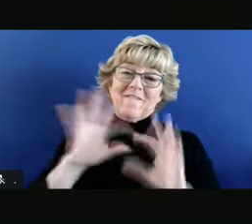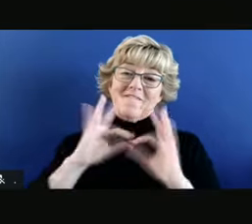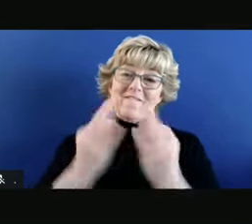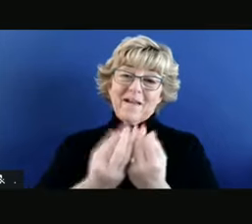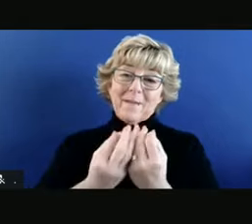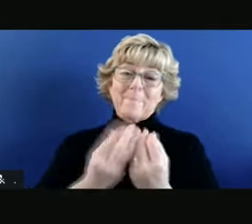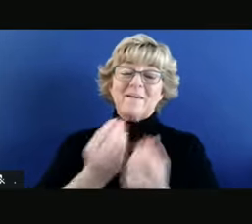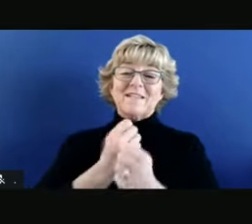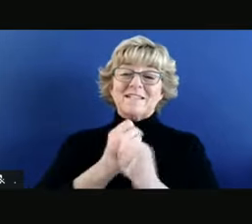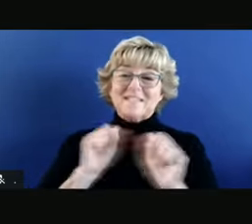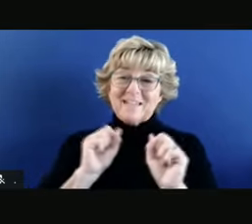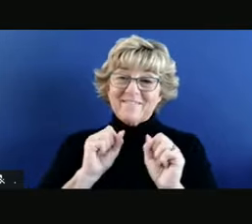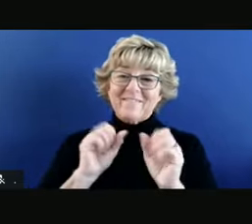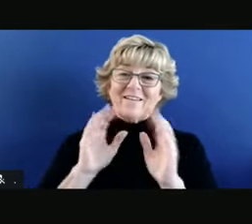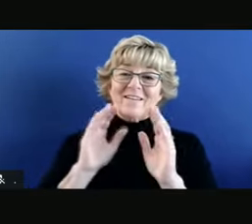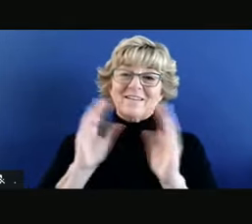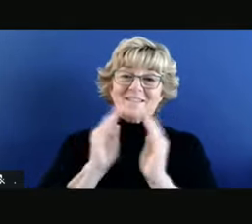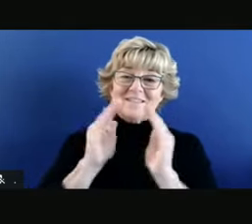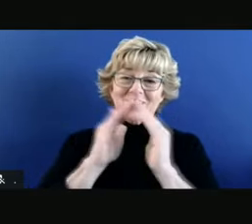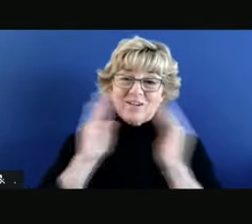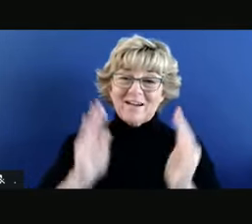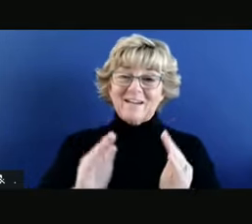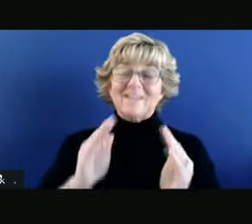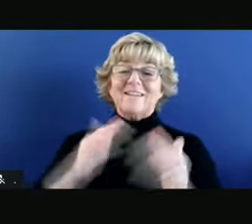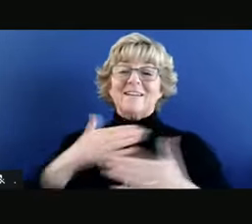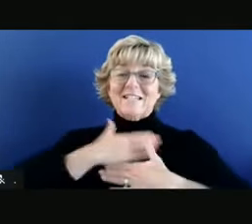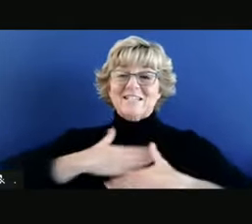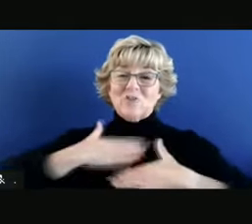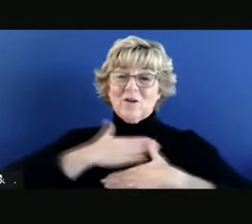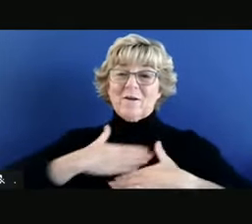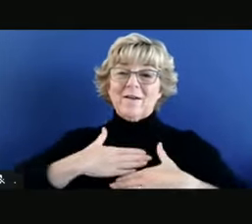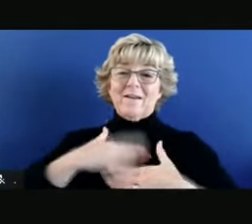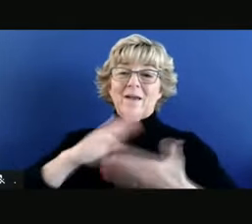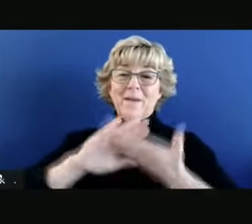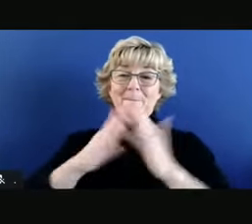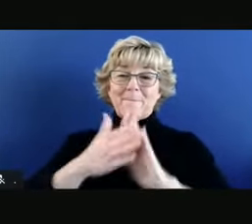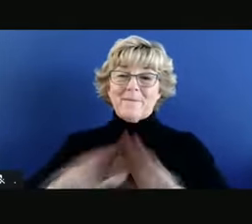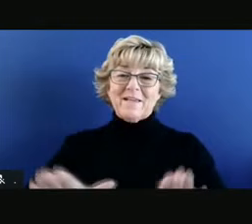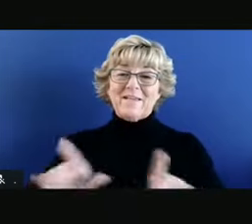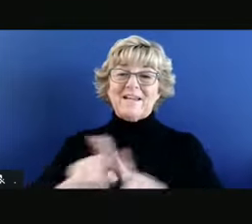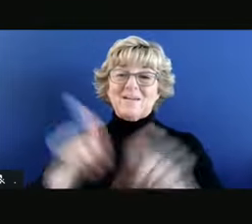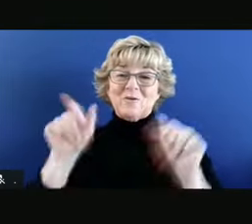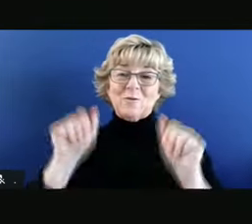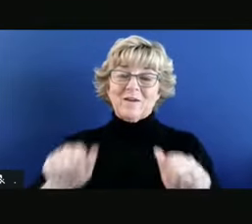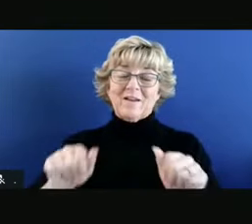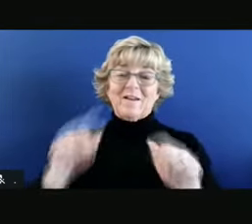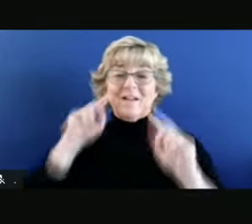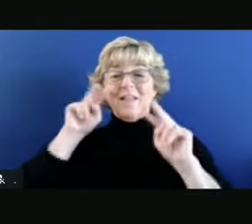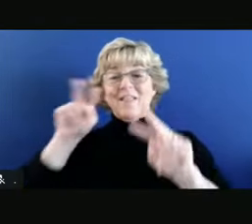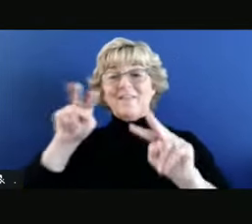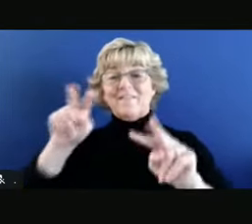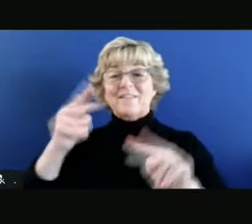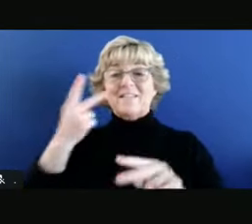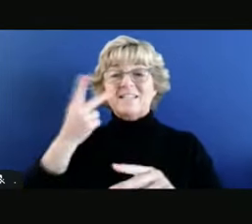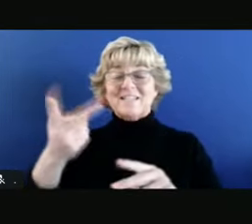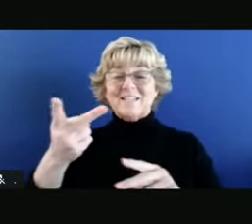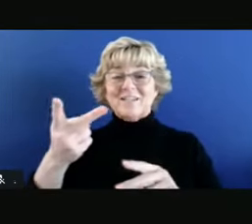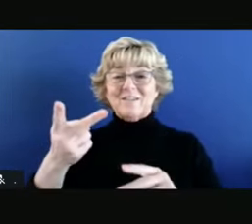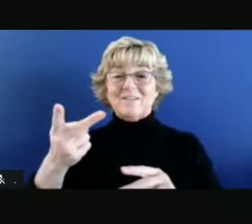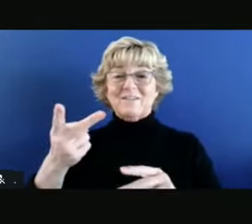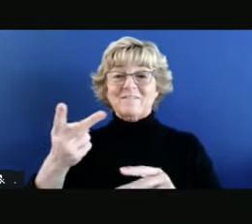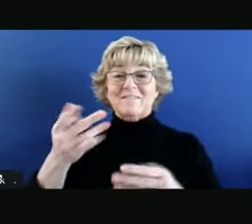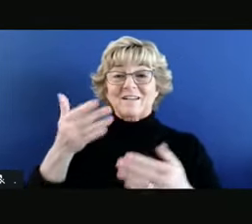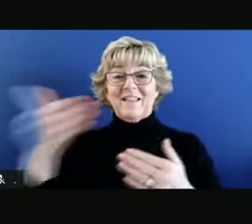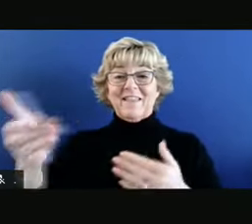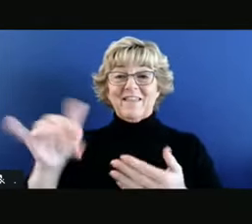do it safely, have as much enjoyment and peace as you can. And I look forward to seeing you, if not later